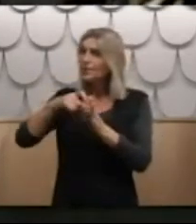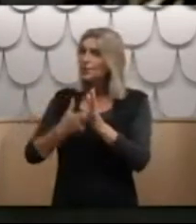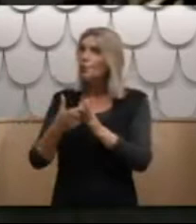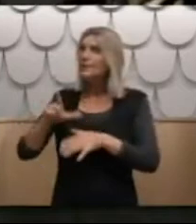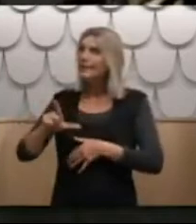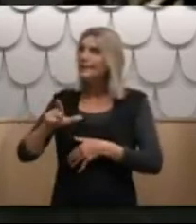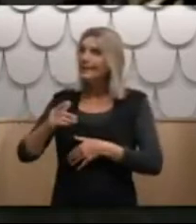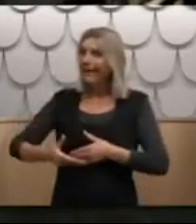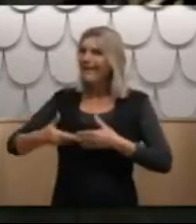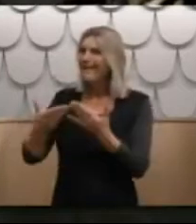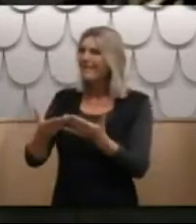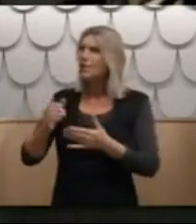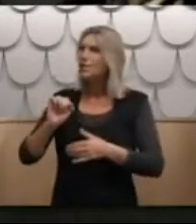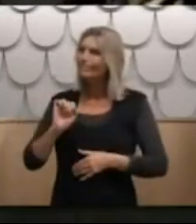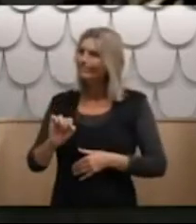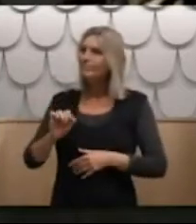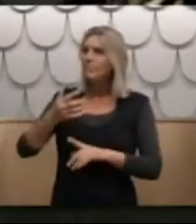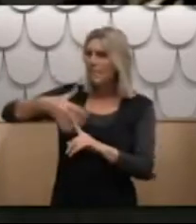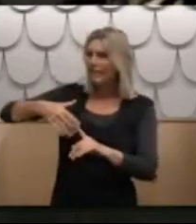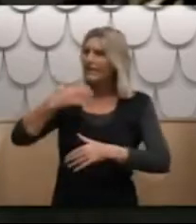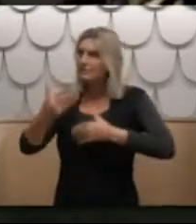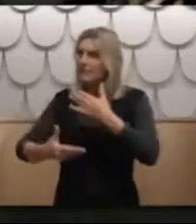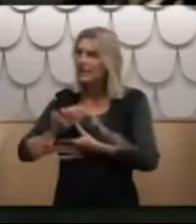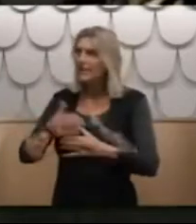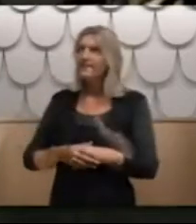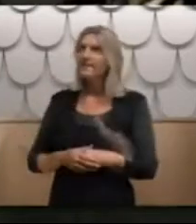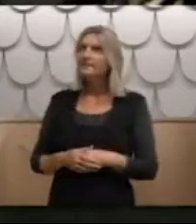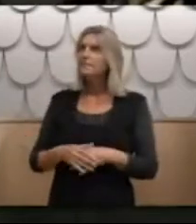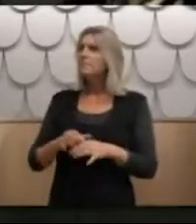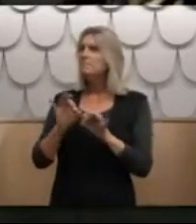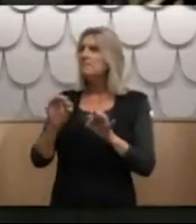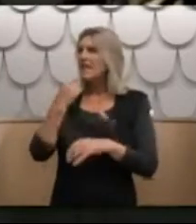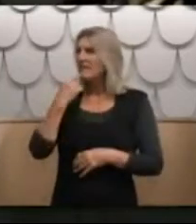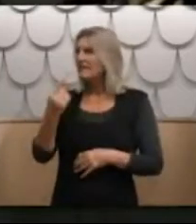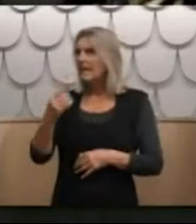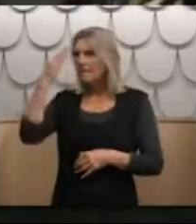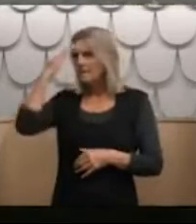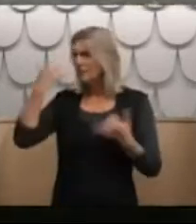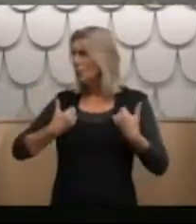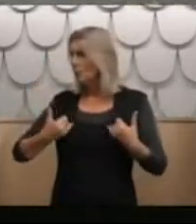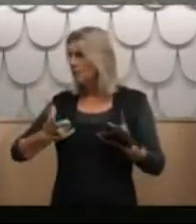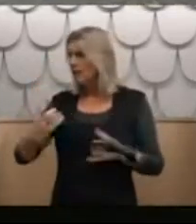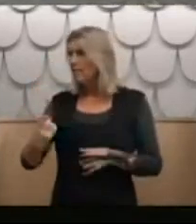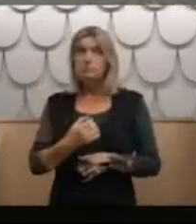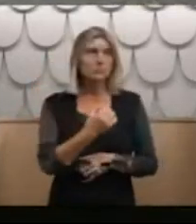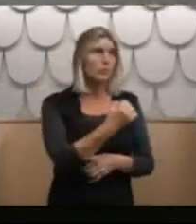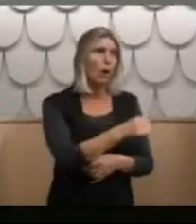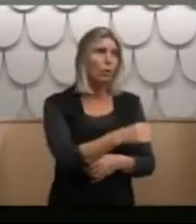a bit about you and why you are the way you are? Yes. She's not said anything about you having a mental illness, has she? No.